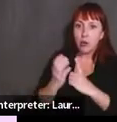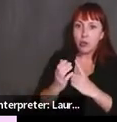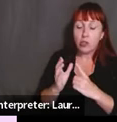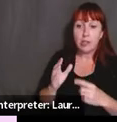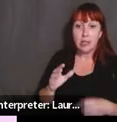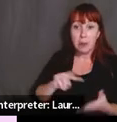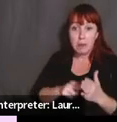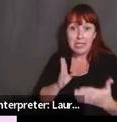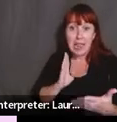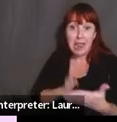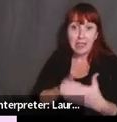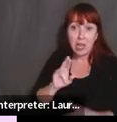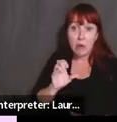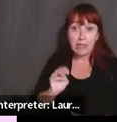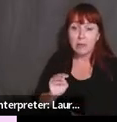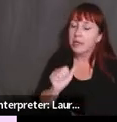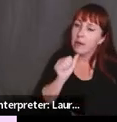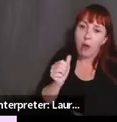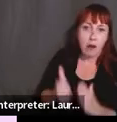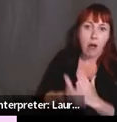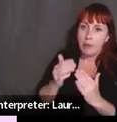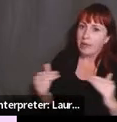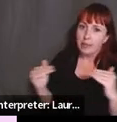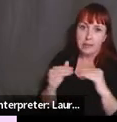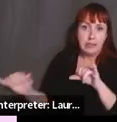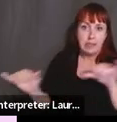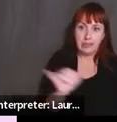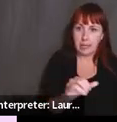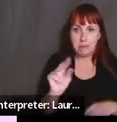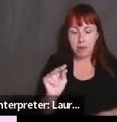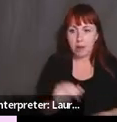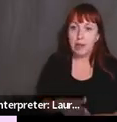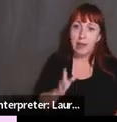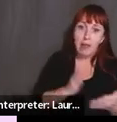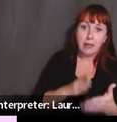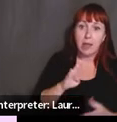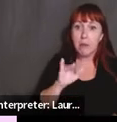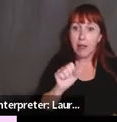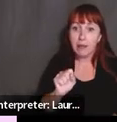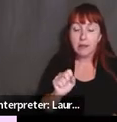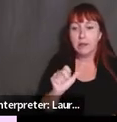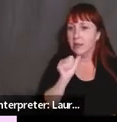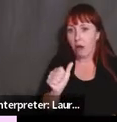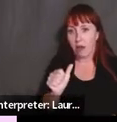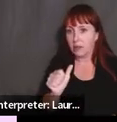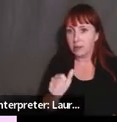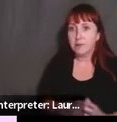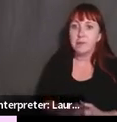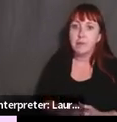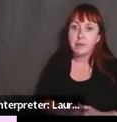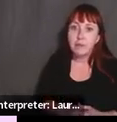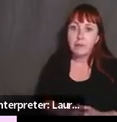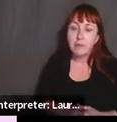-racism. It doesn't automatically translate to that. It's not anti-bias either. So we can prepare an